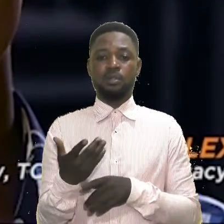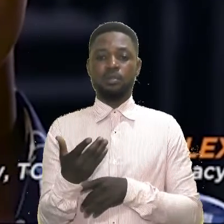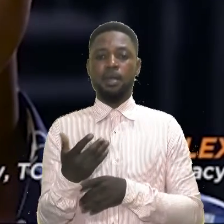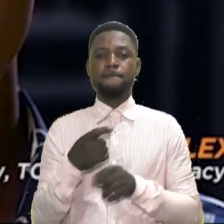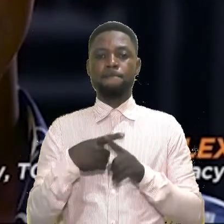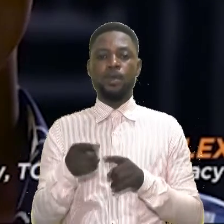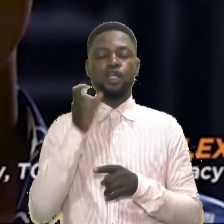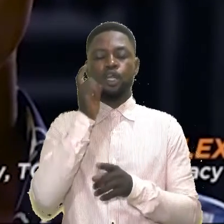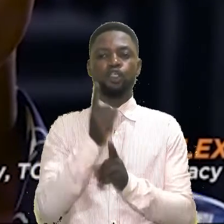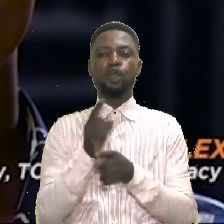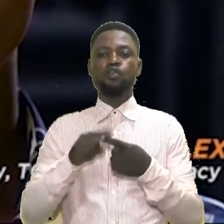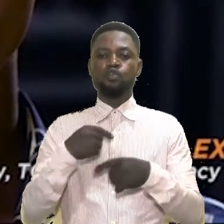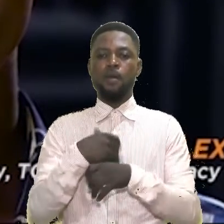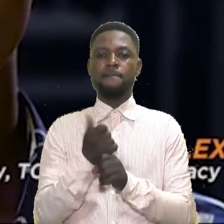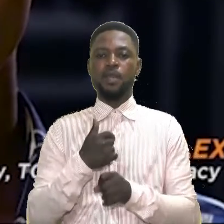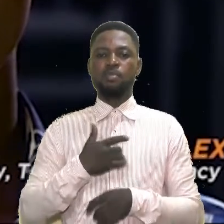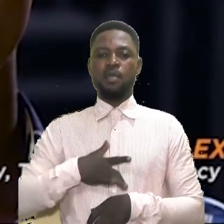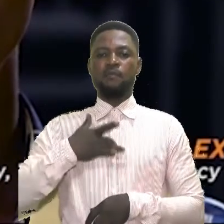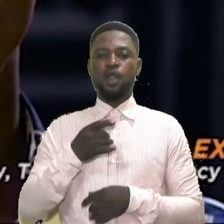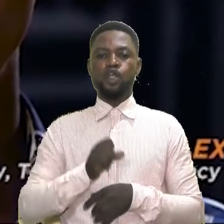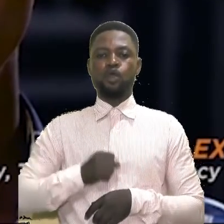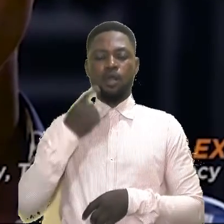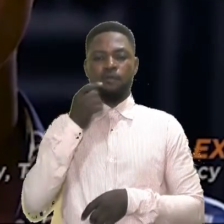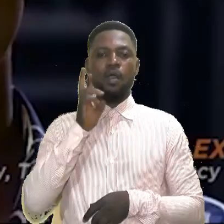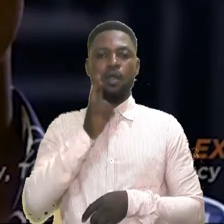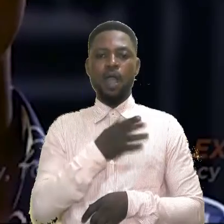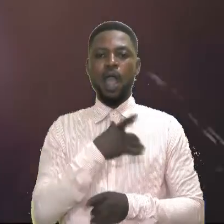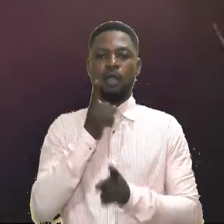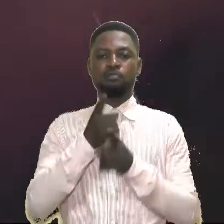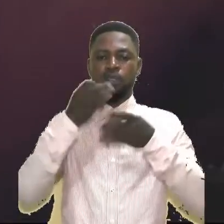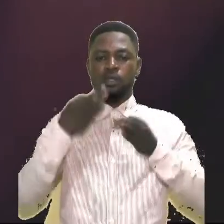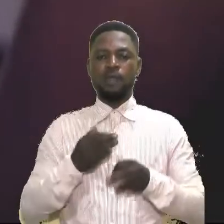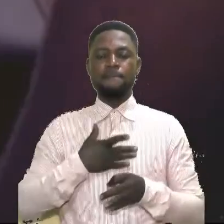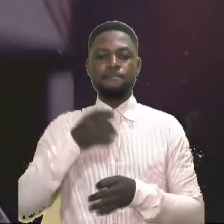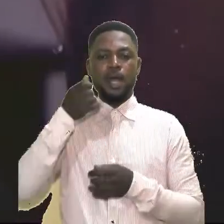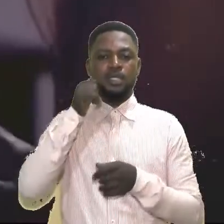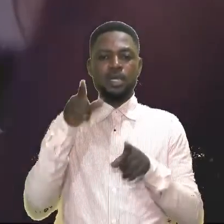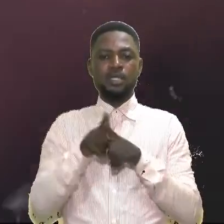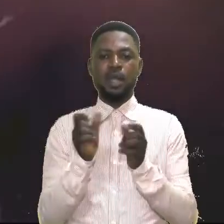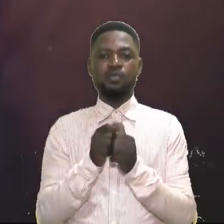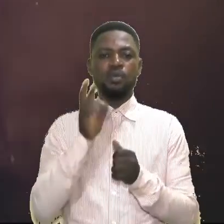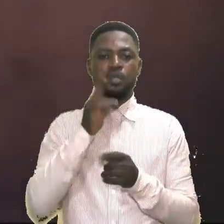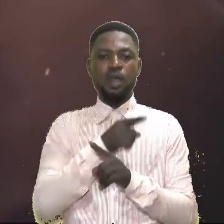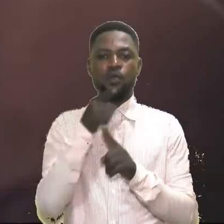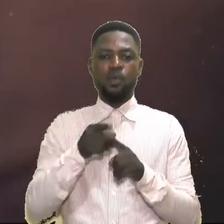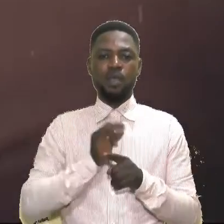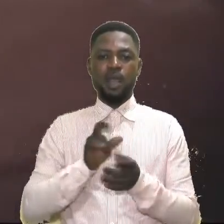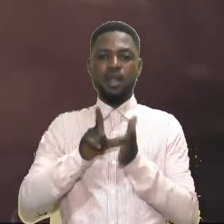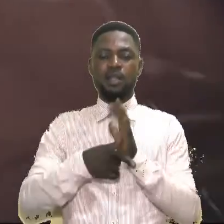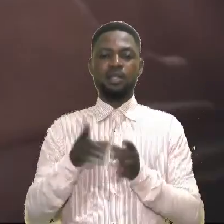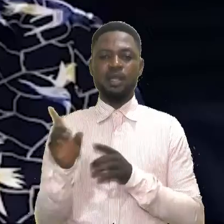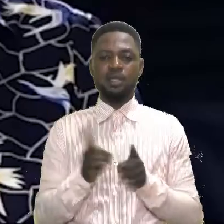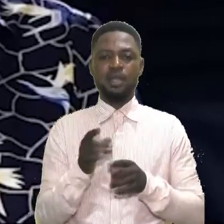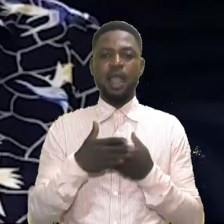things to me was just to make me feel sorry for her and justify my sleeping with her when I eventually